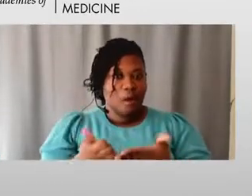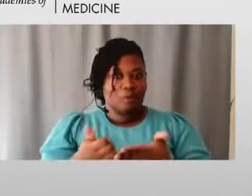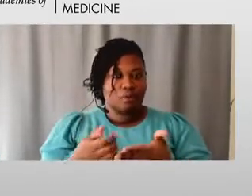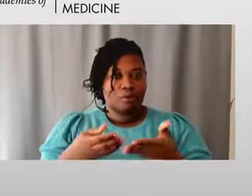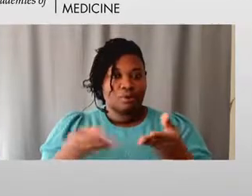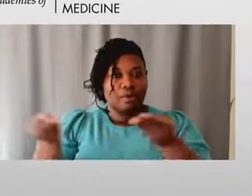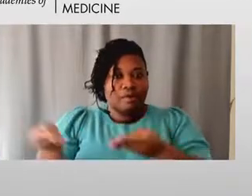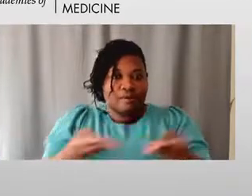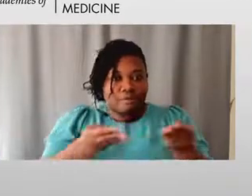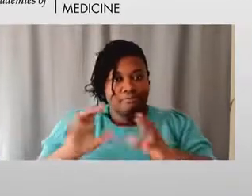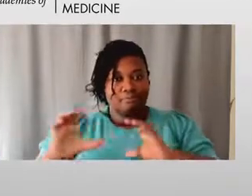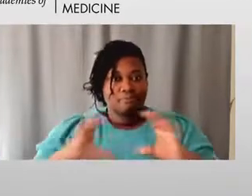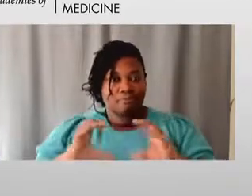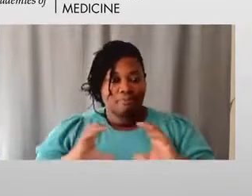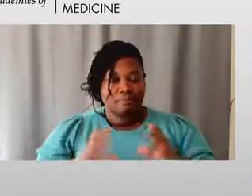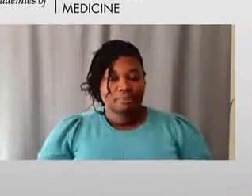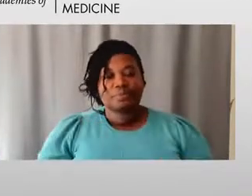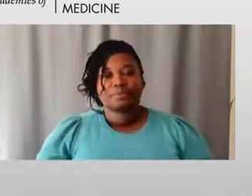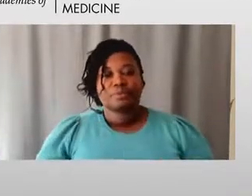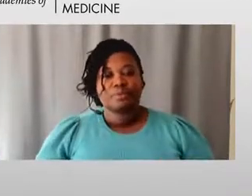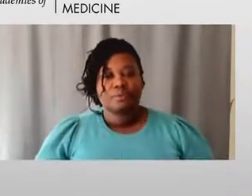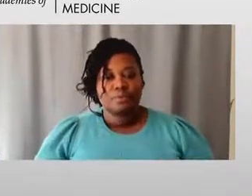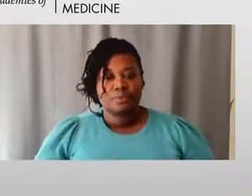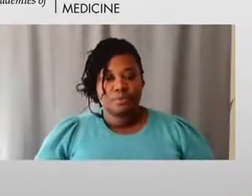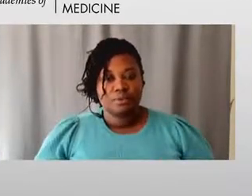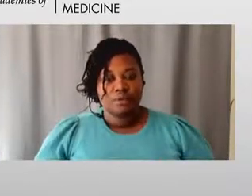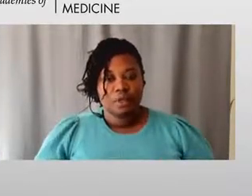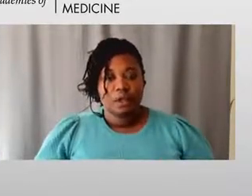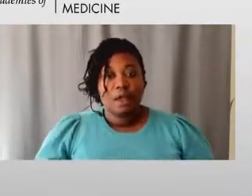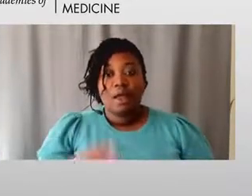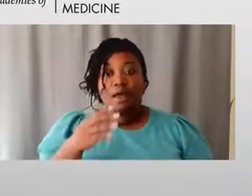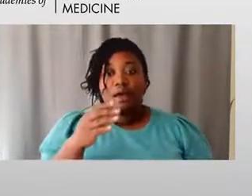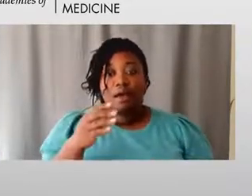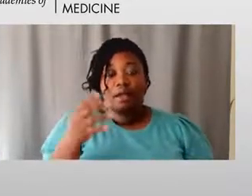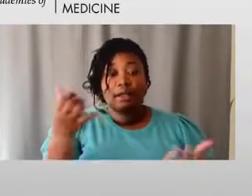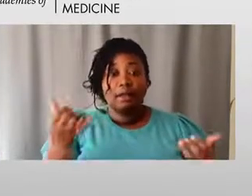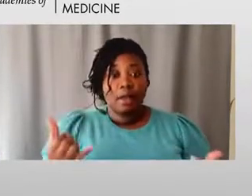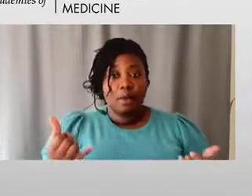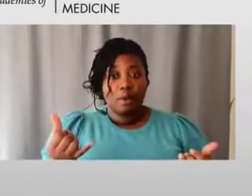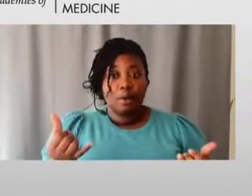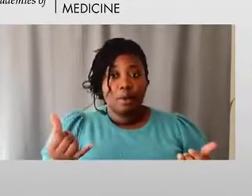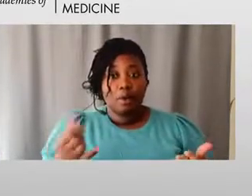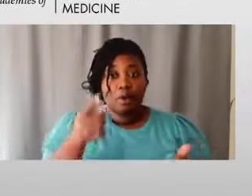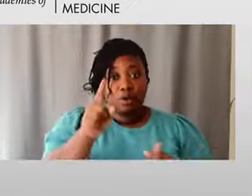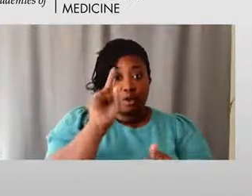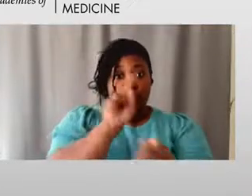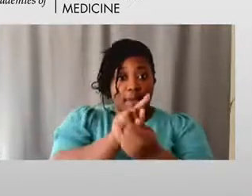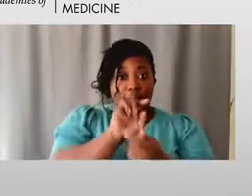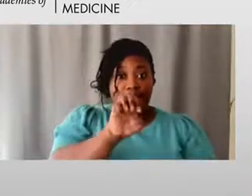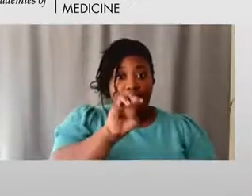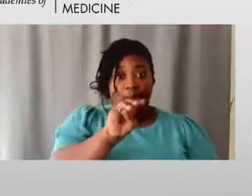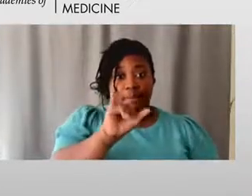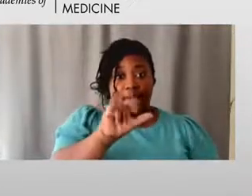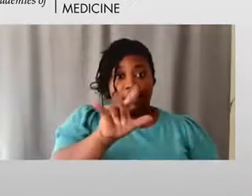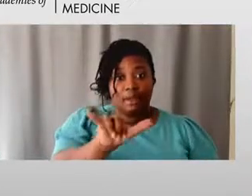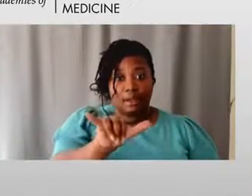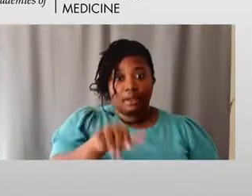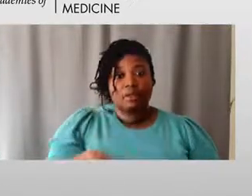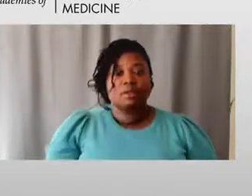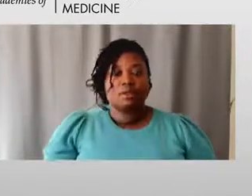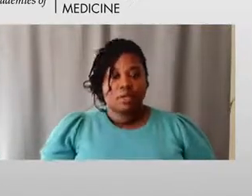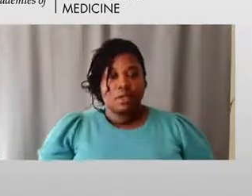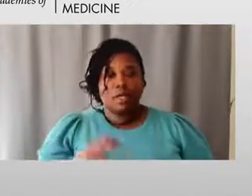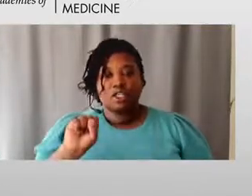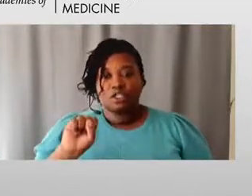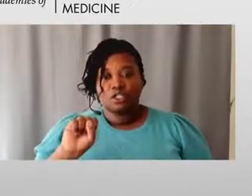today. And I would now you've met Emily and Cheryl Bergstahler. They have agreed